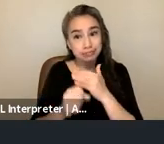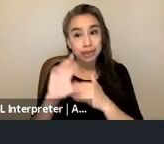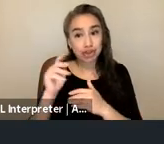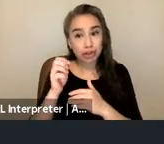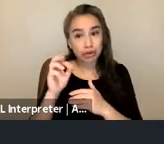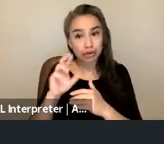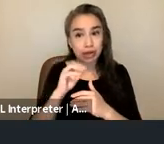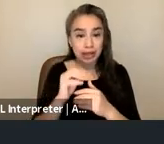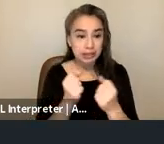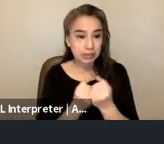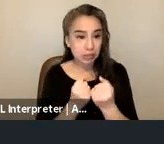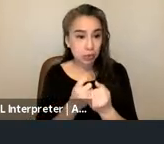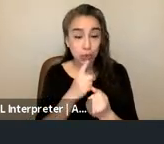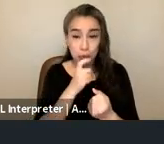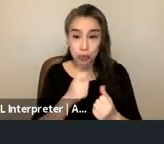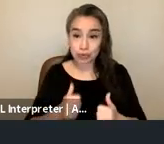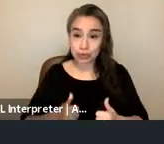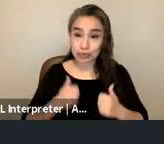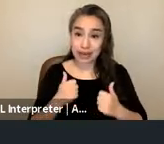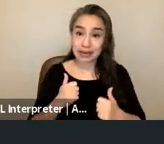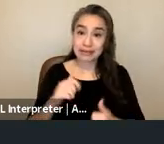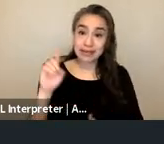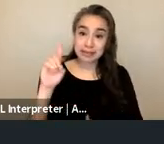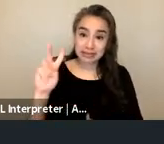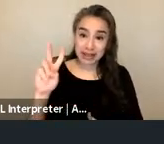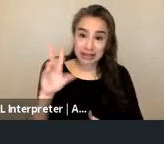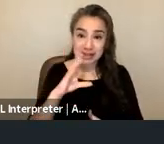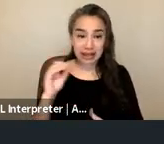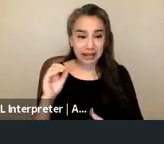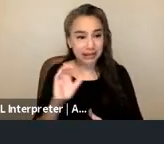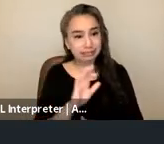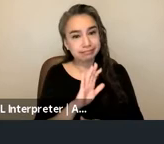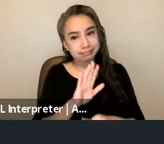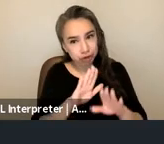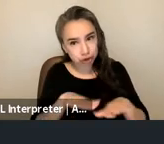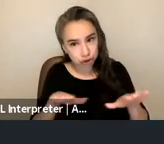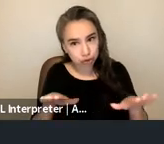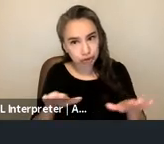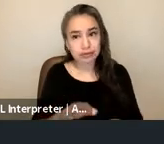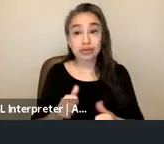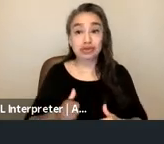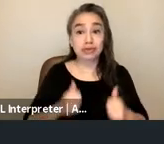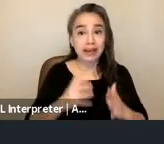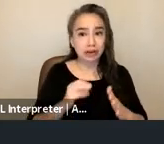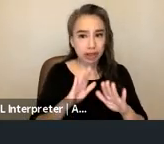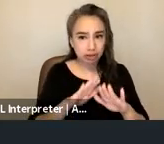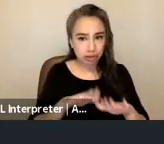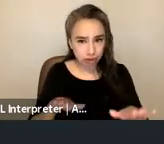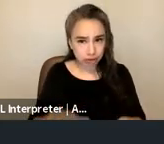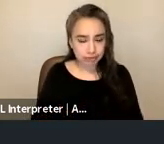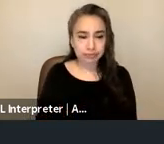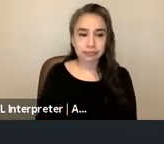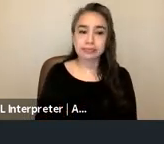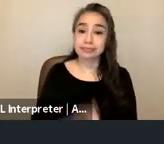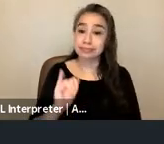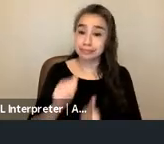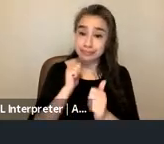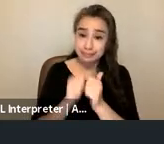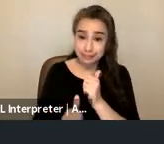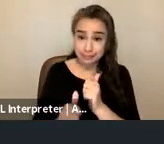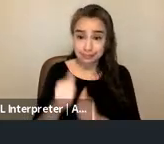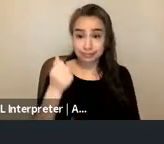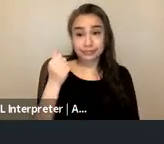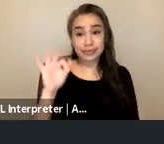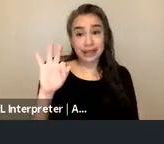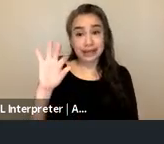survivors of domestic violence and their children um and in you know it was passed in 1984 and